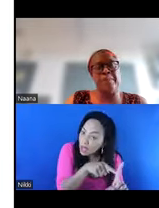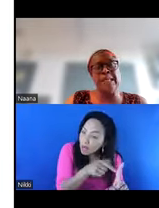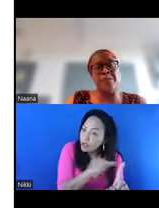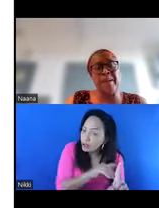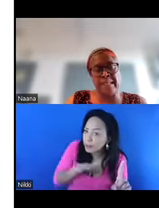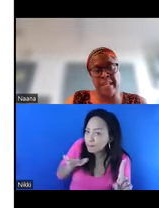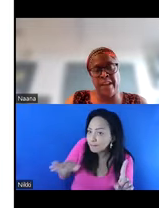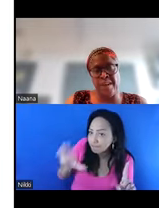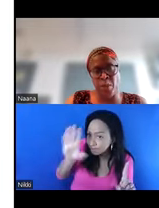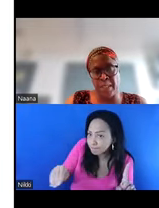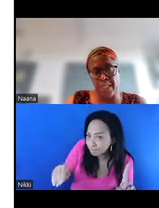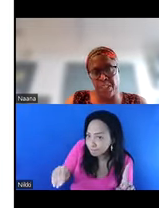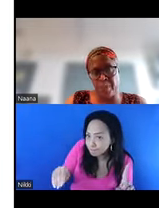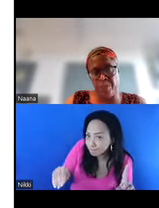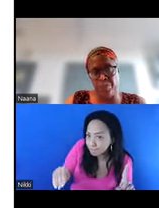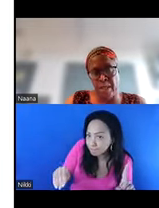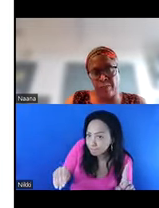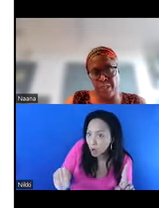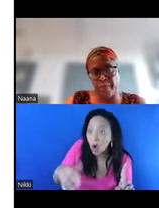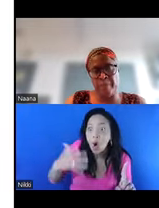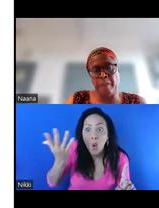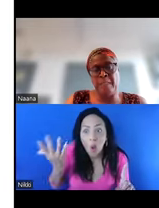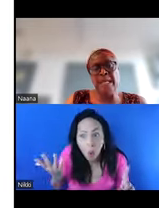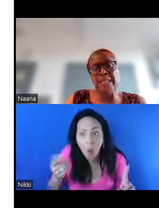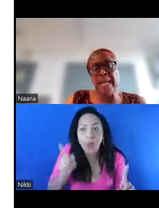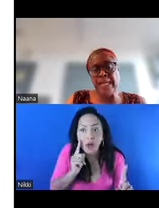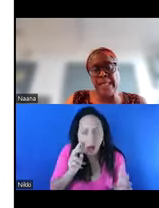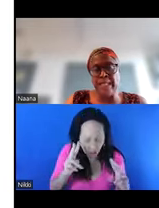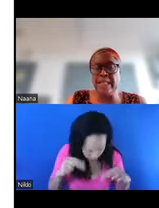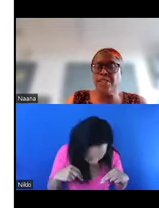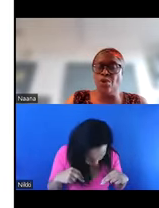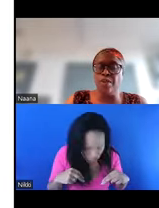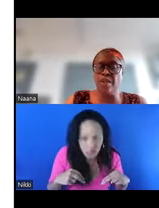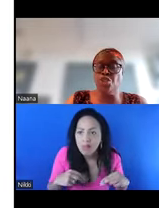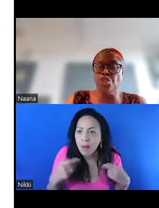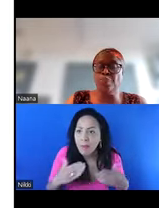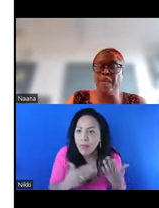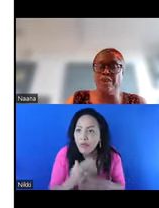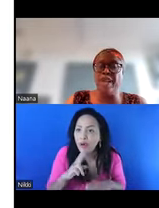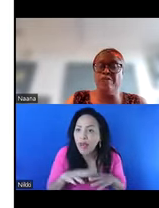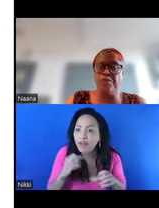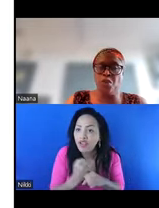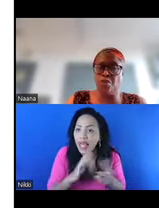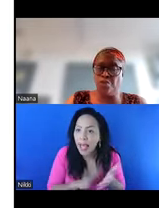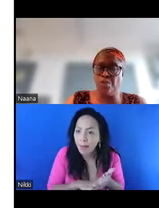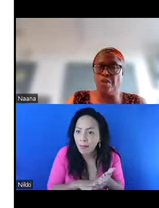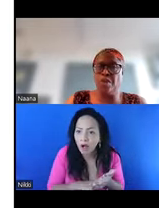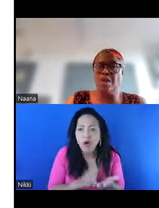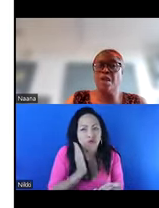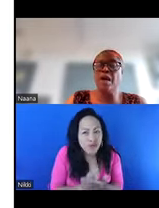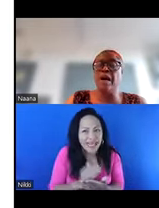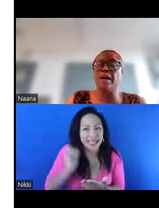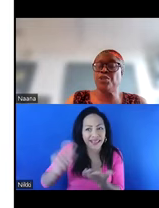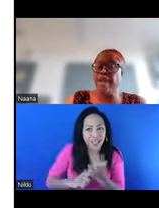have inspected and found out that she's been through FGM. Technically, these laws should be reinforced through